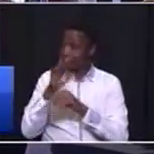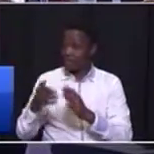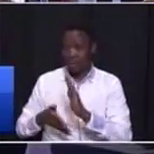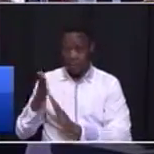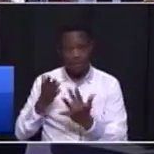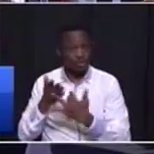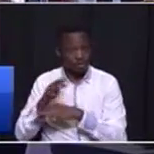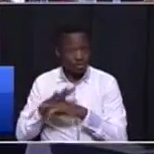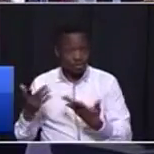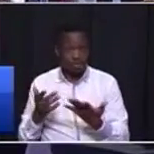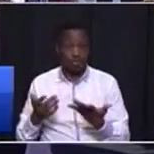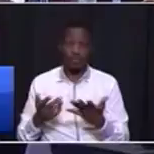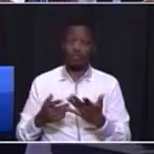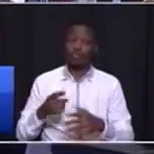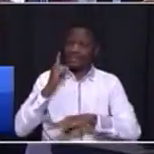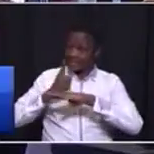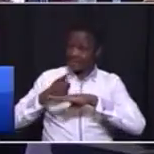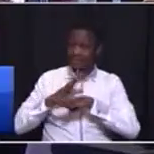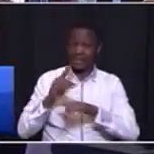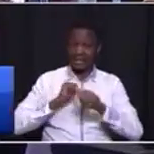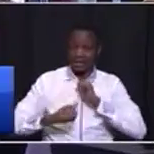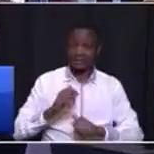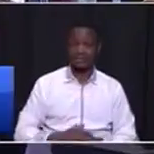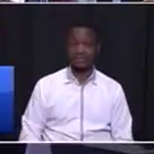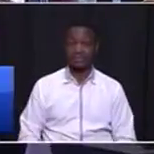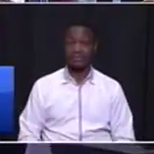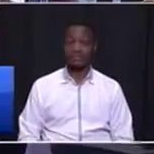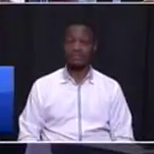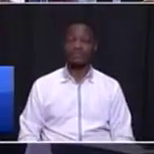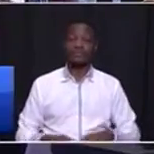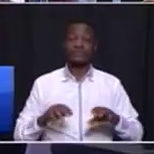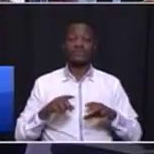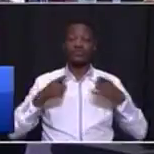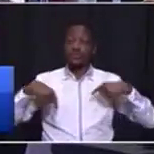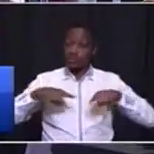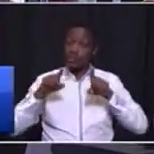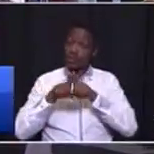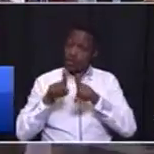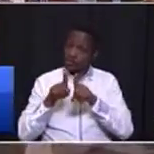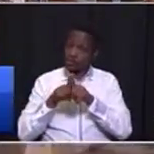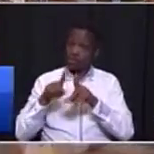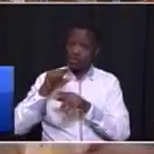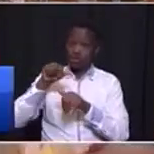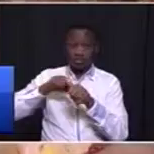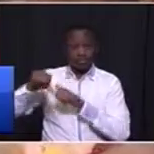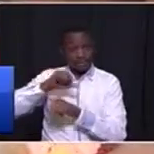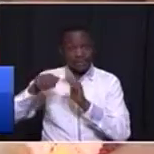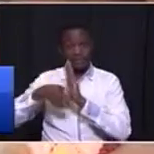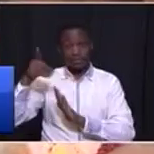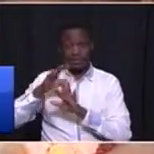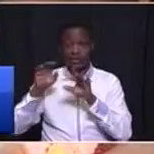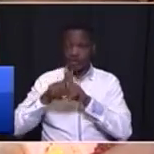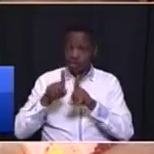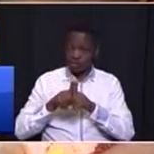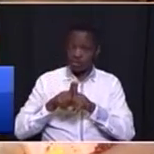disciplinary action as I speak right now. We will also, social development is also